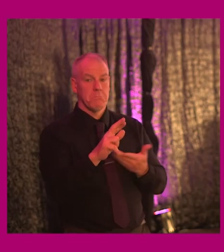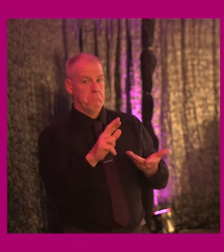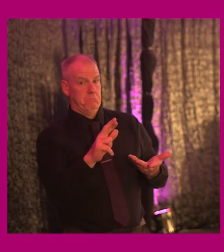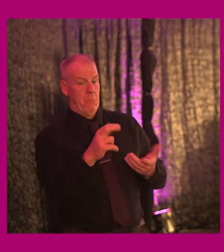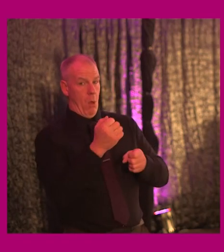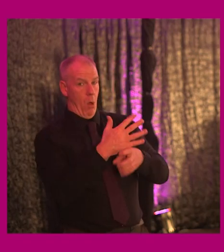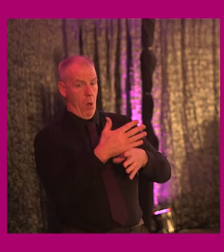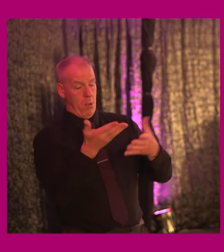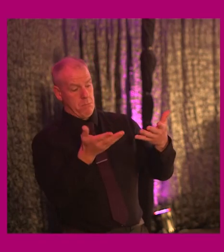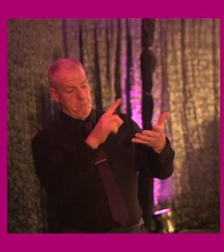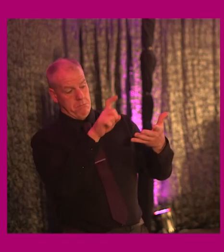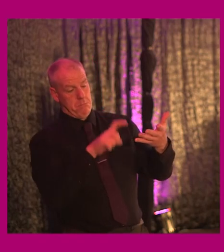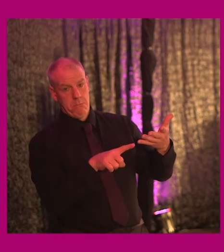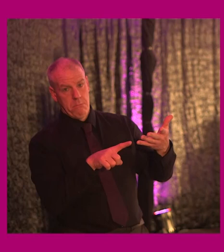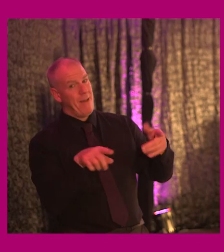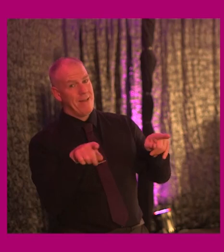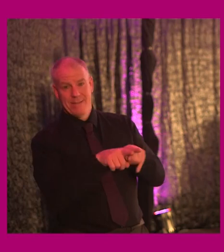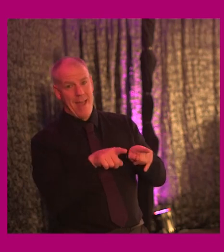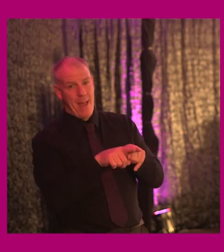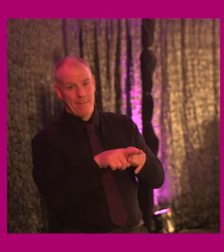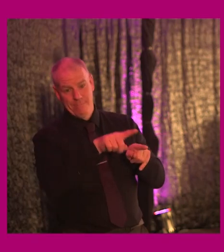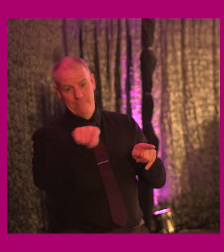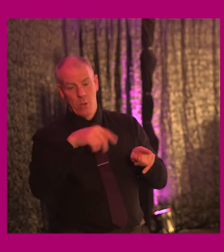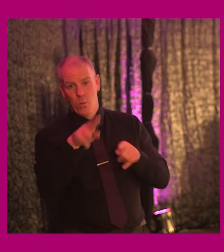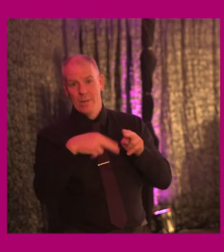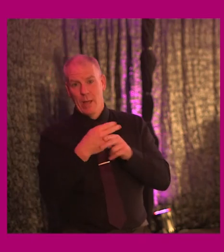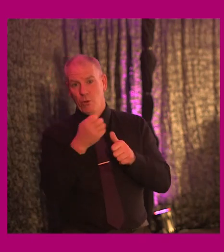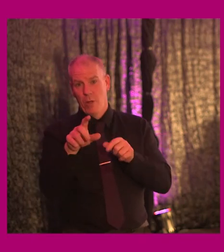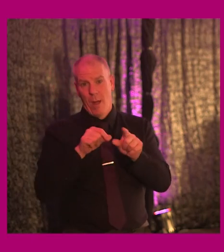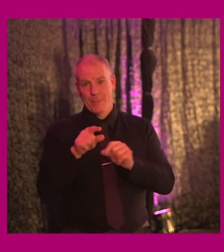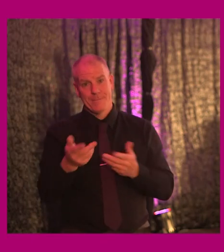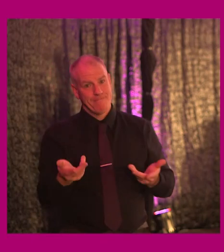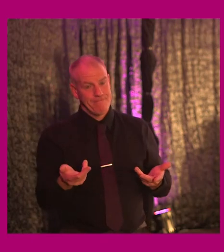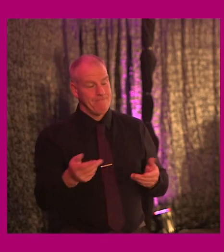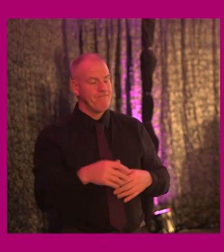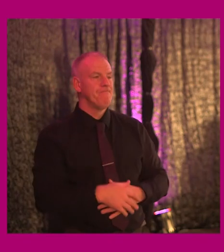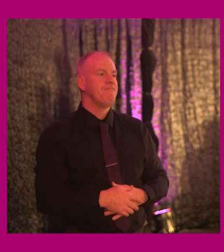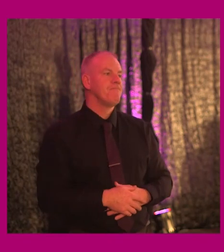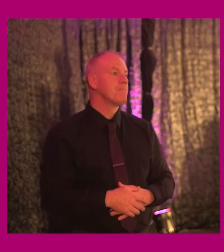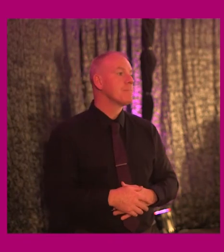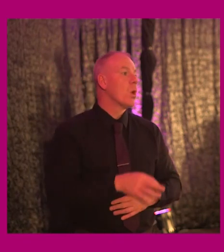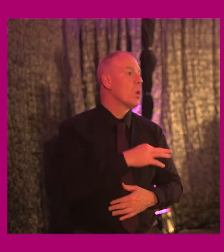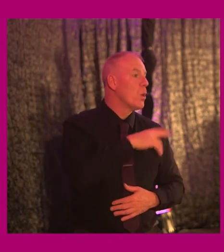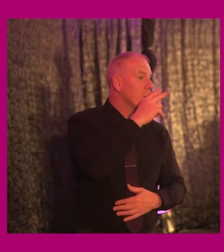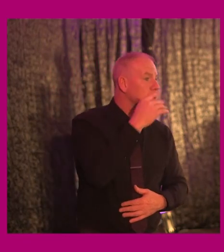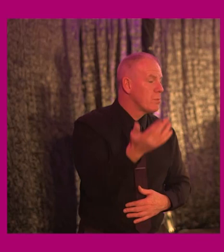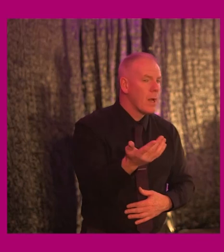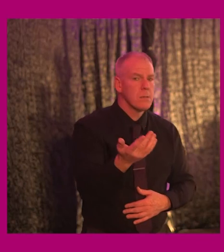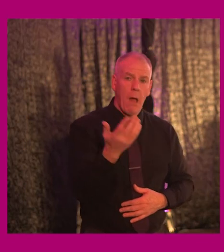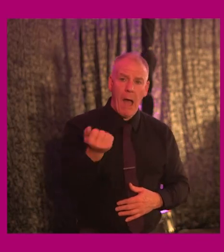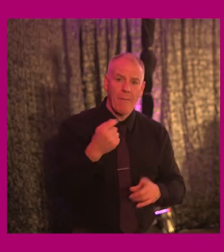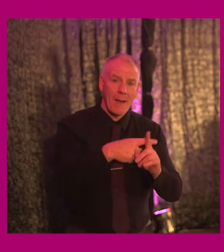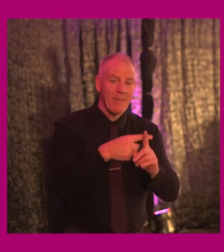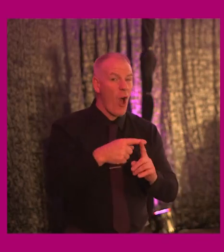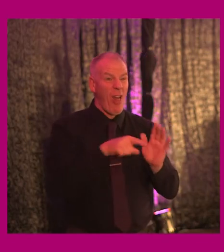all stakeholders are not in the same position as people who have no other option. The good news is that increased funding